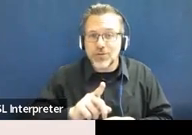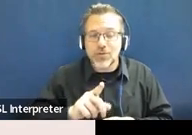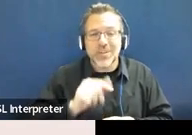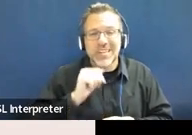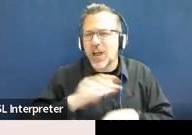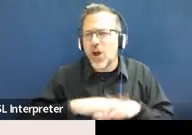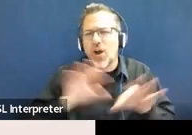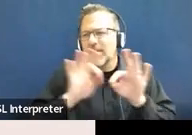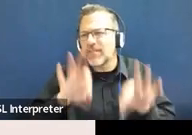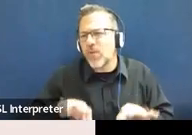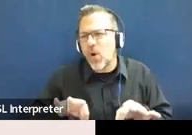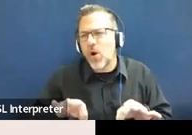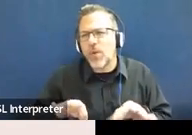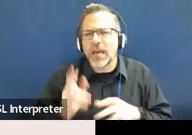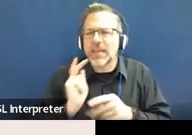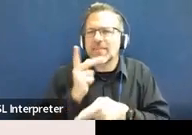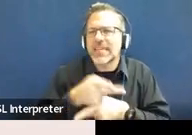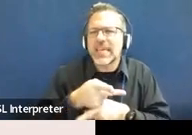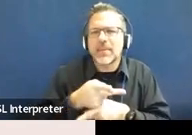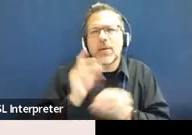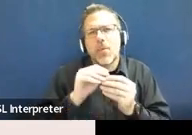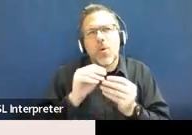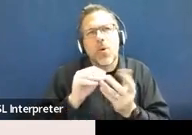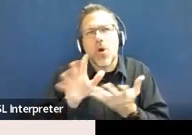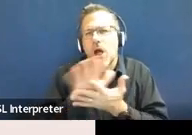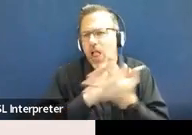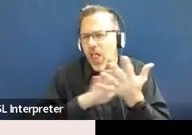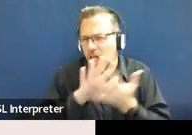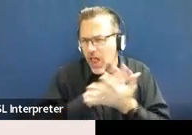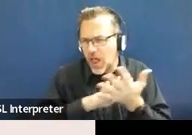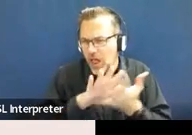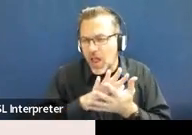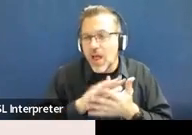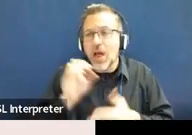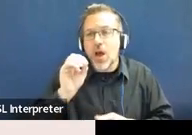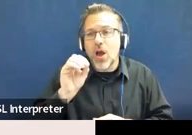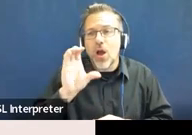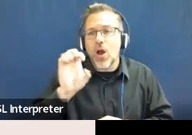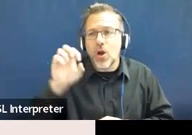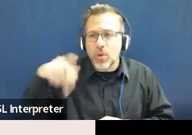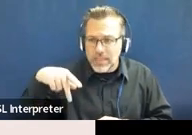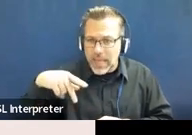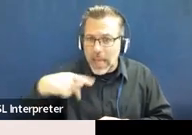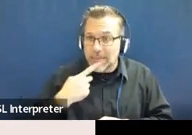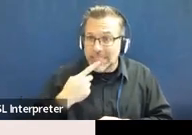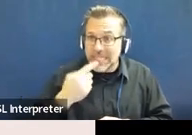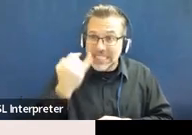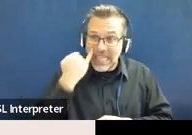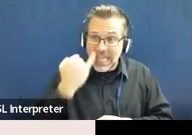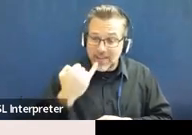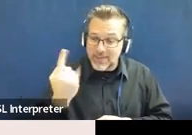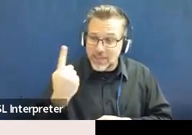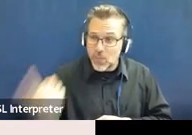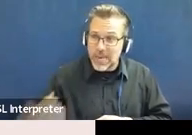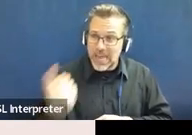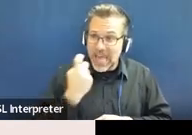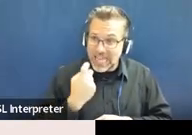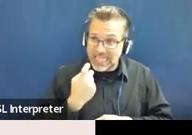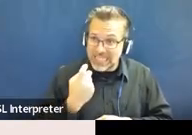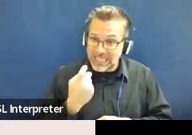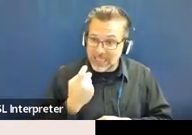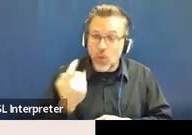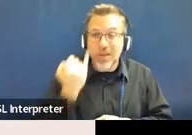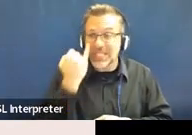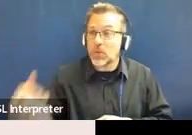Just kind of keep it hypothetical because we are mandated by OSEP that if it comes to us on an IEP, for example,